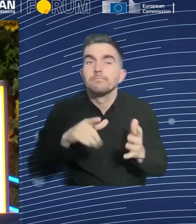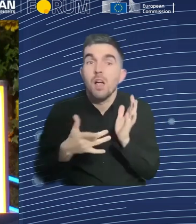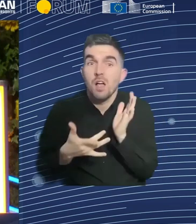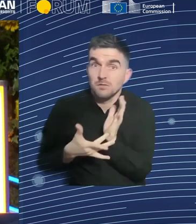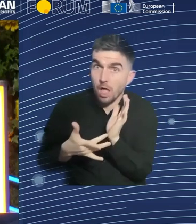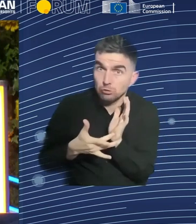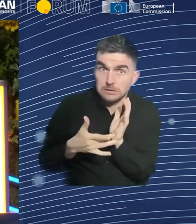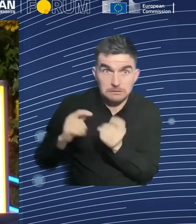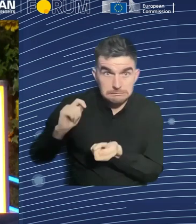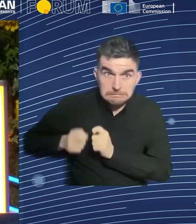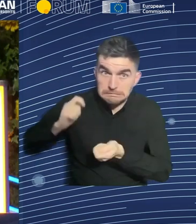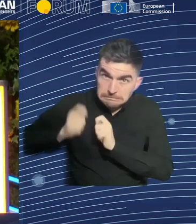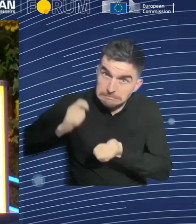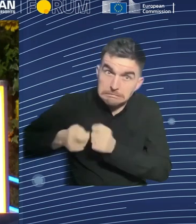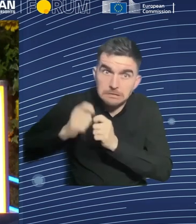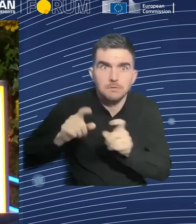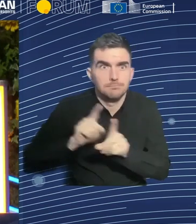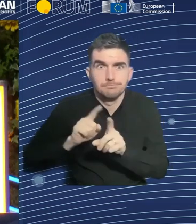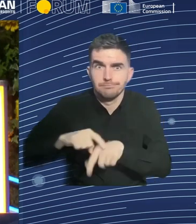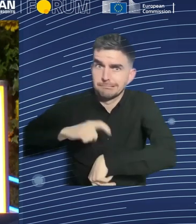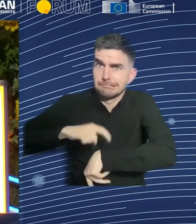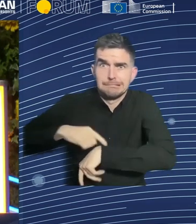education is well acquired?